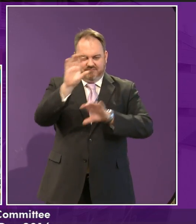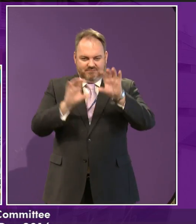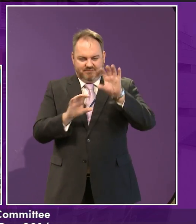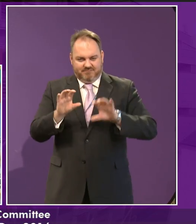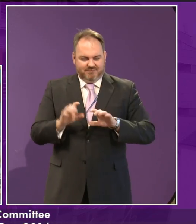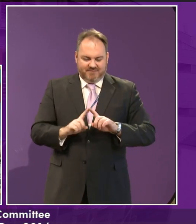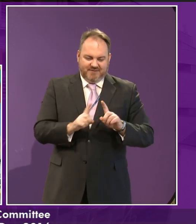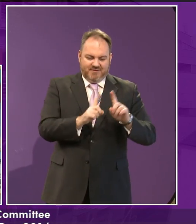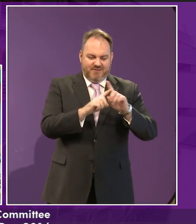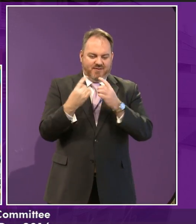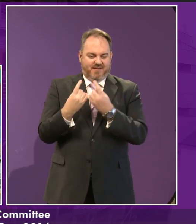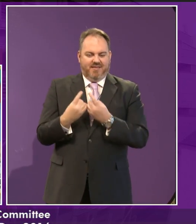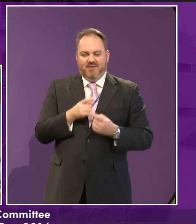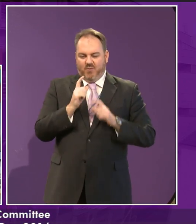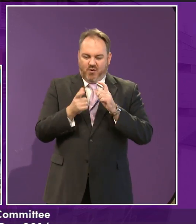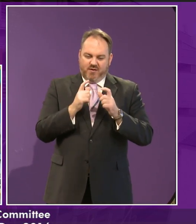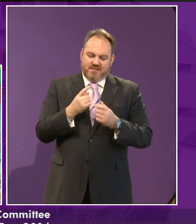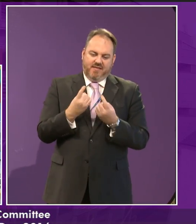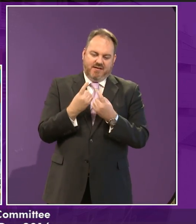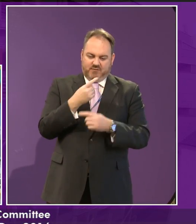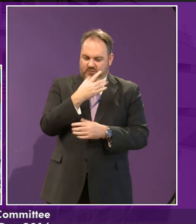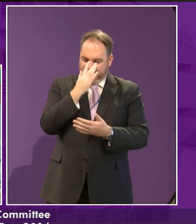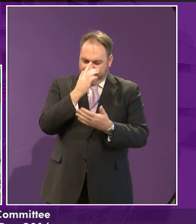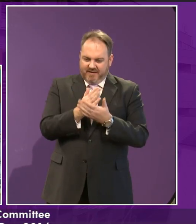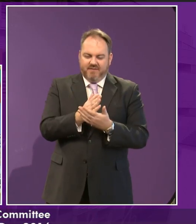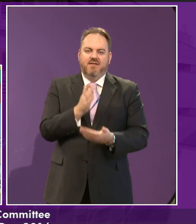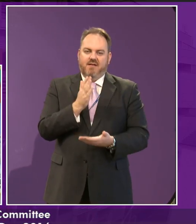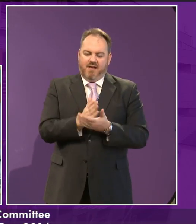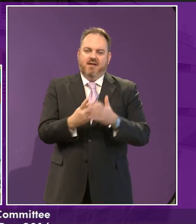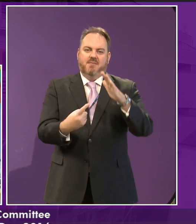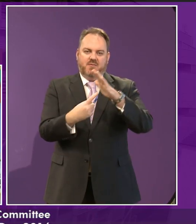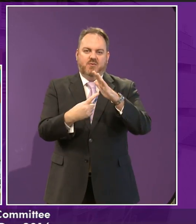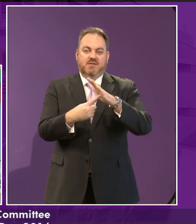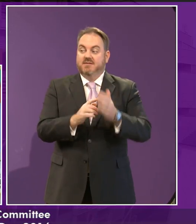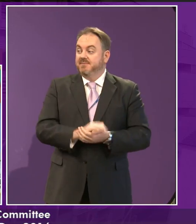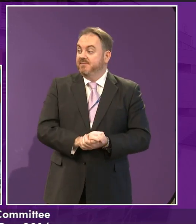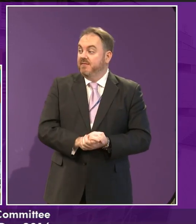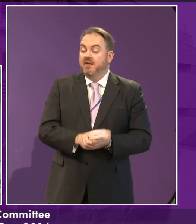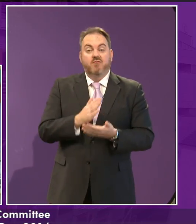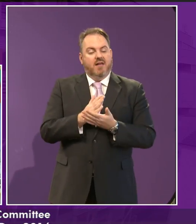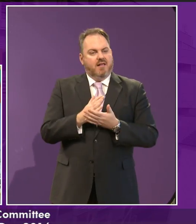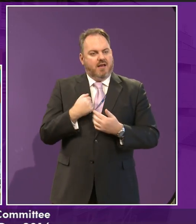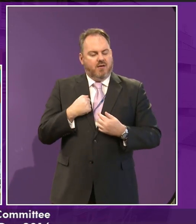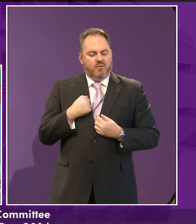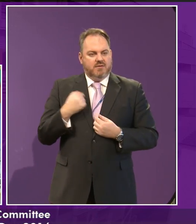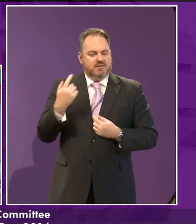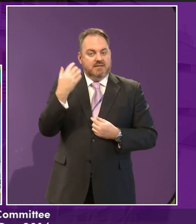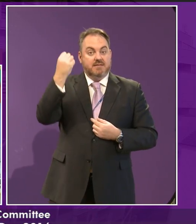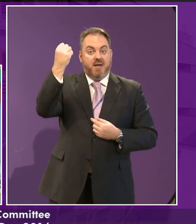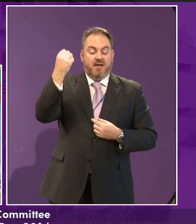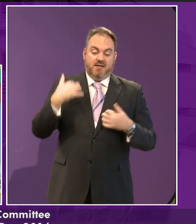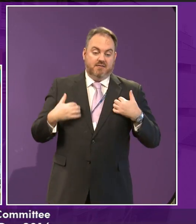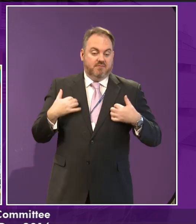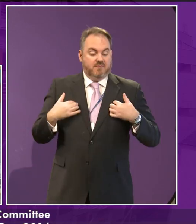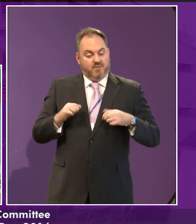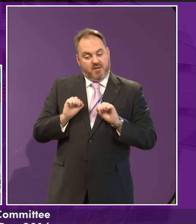really pleased to have these with us today. But to hear your views. And I have to say, I was very, very inspired for the work of this committee